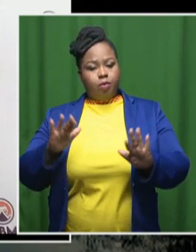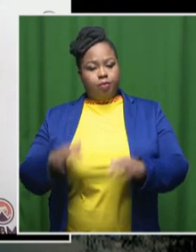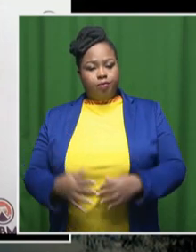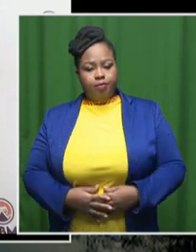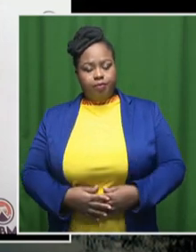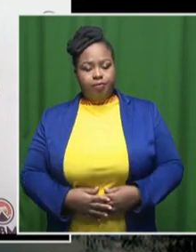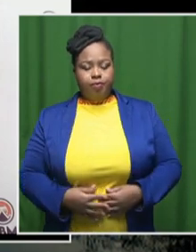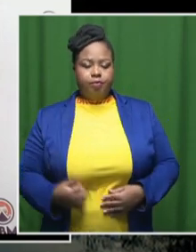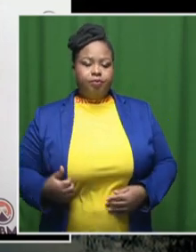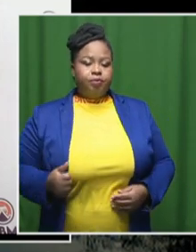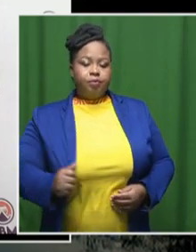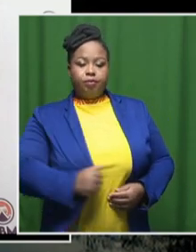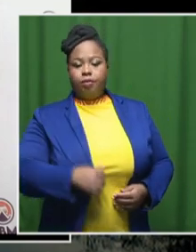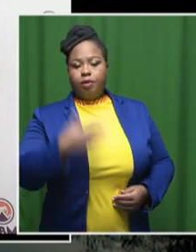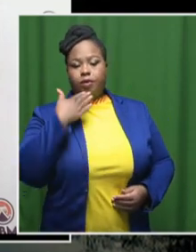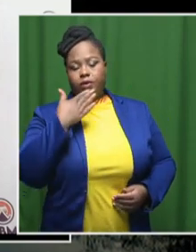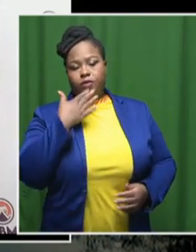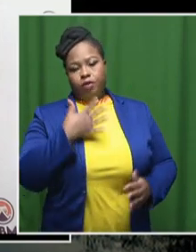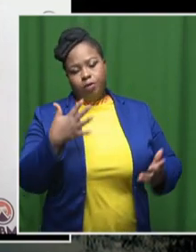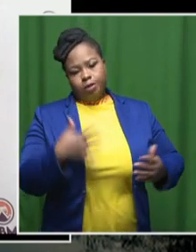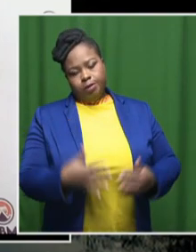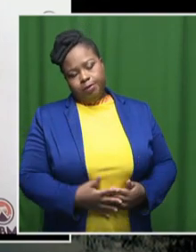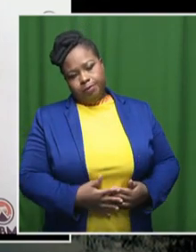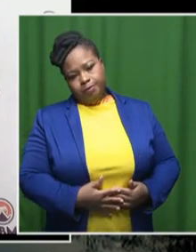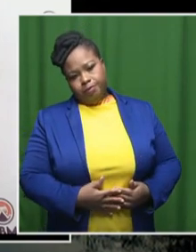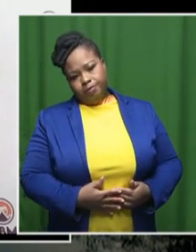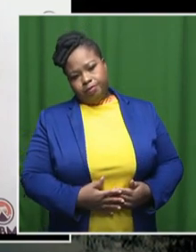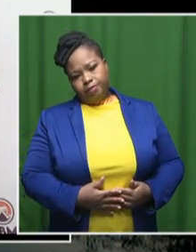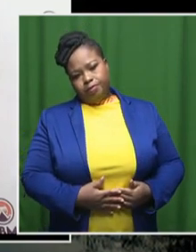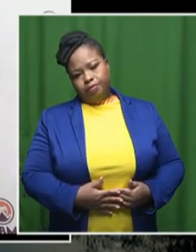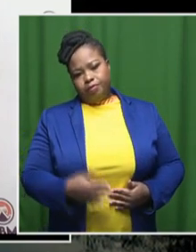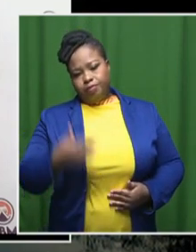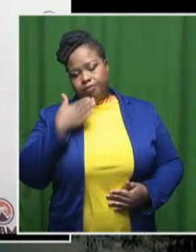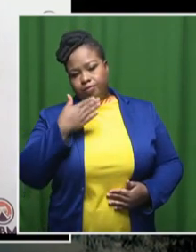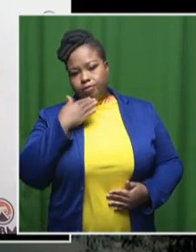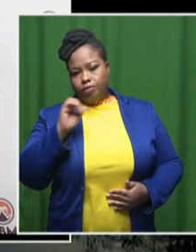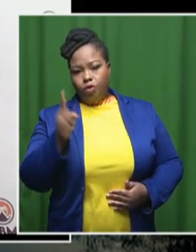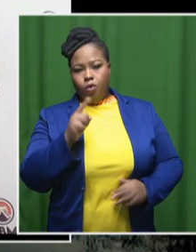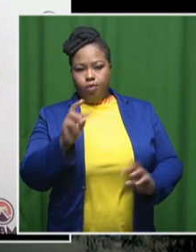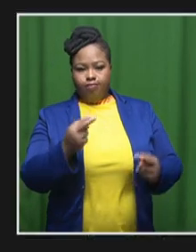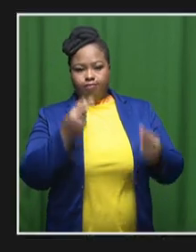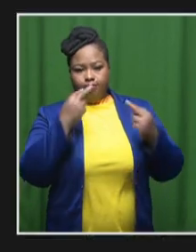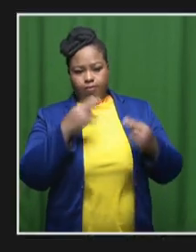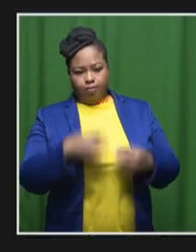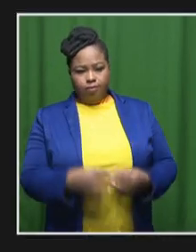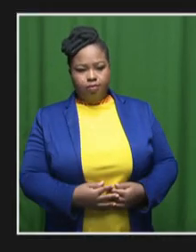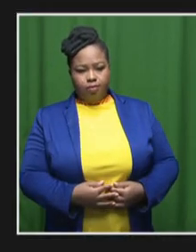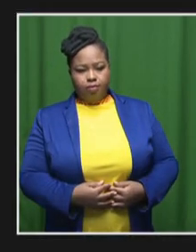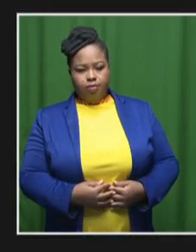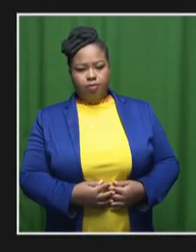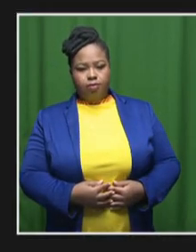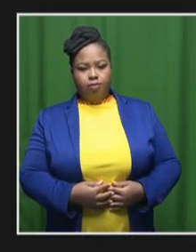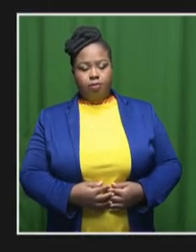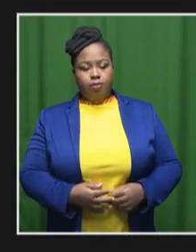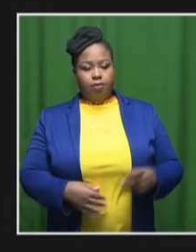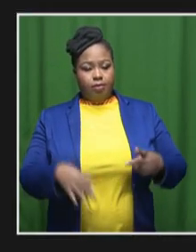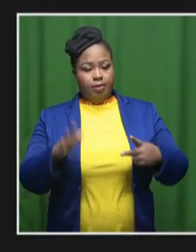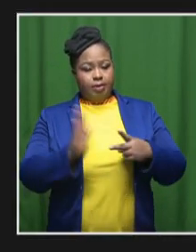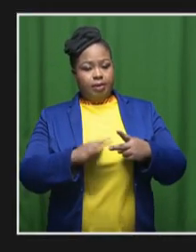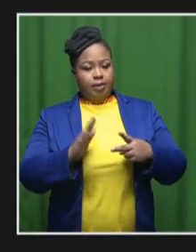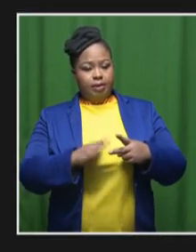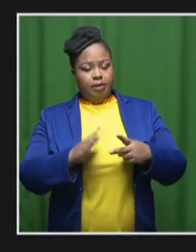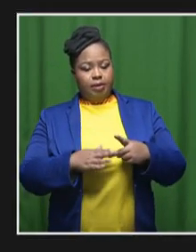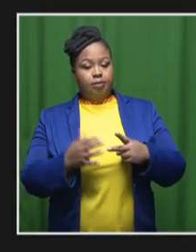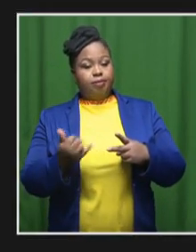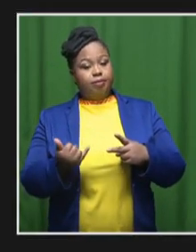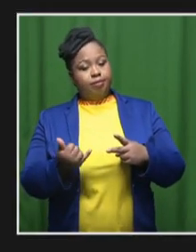Thank you very much and thank a lot to the viewers. Good morning. The second chapter really